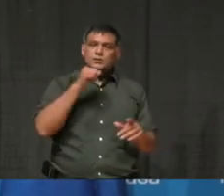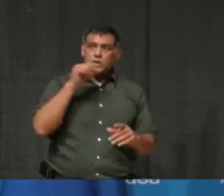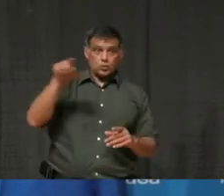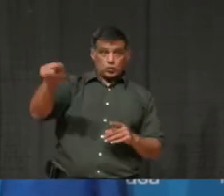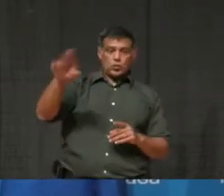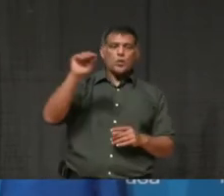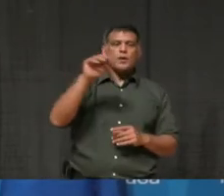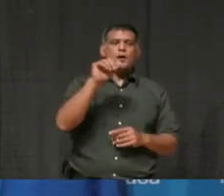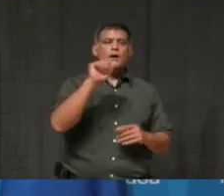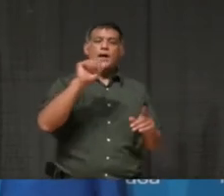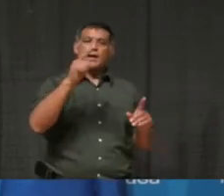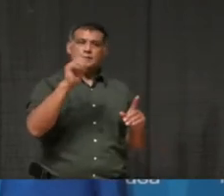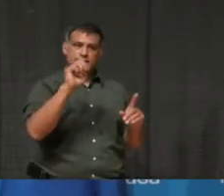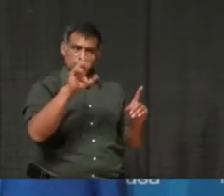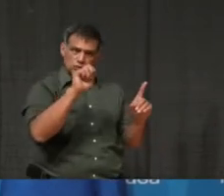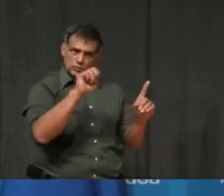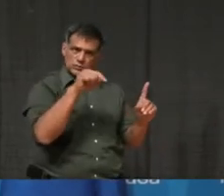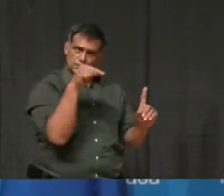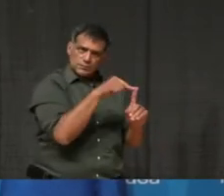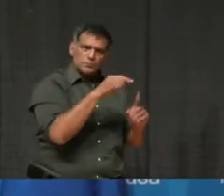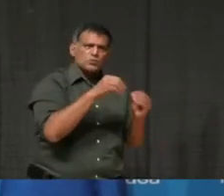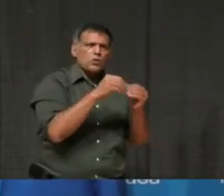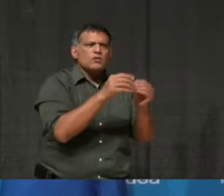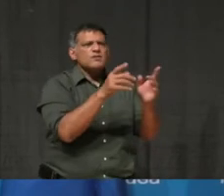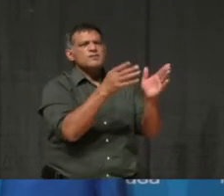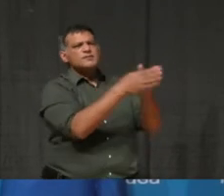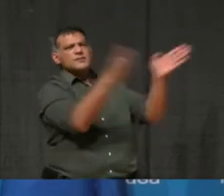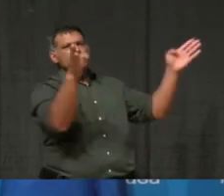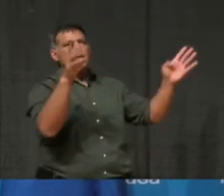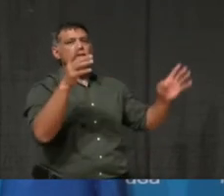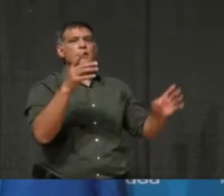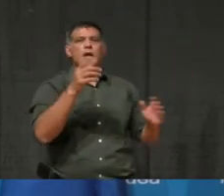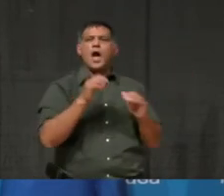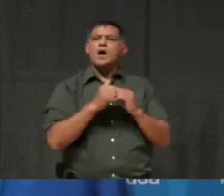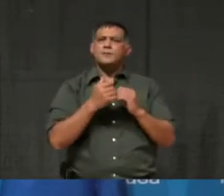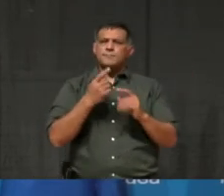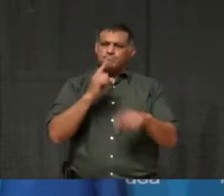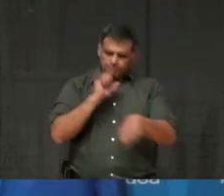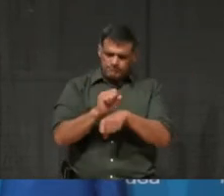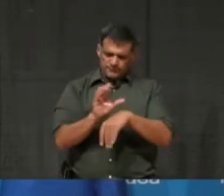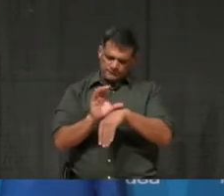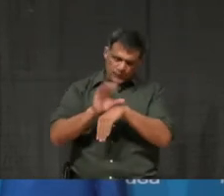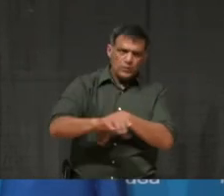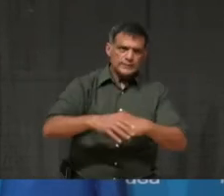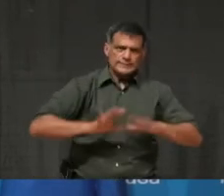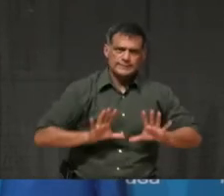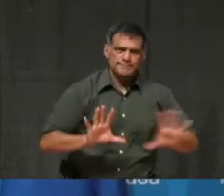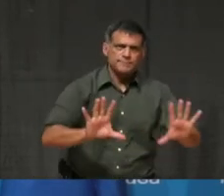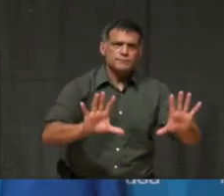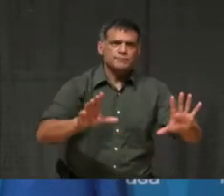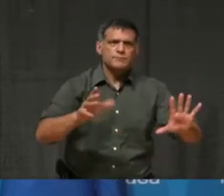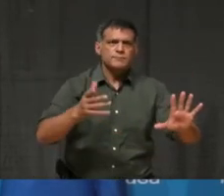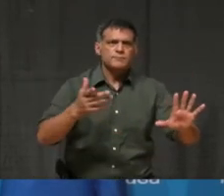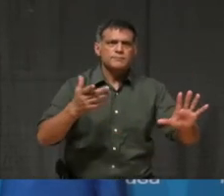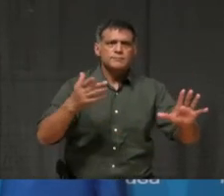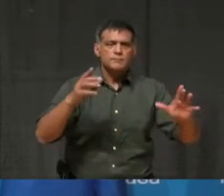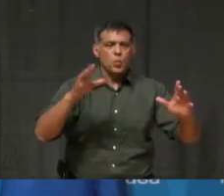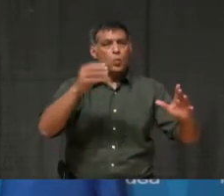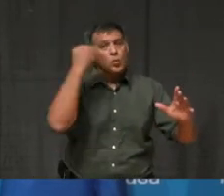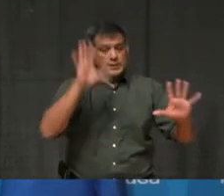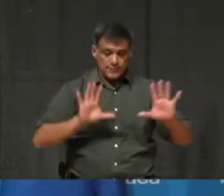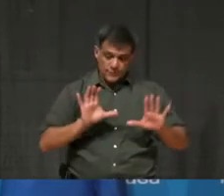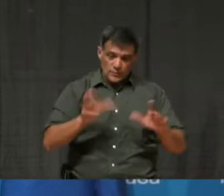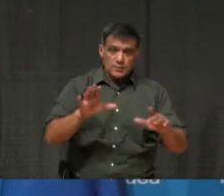complexities of enforcement. Oh, so certainly, enforcement is very complex because we have bylaw enforcement at the city, and we have 104